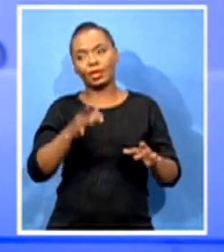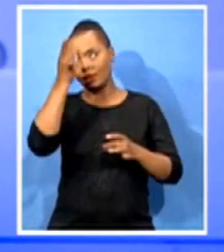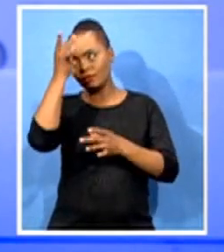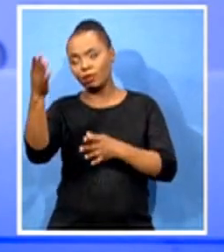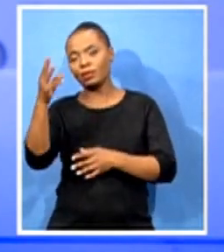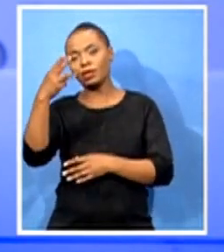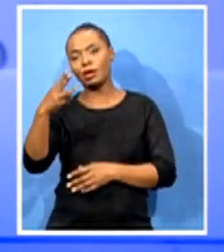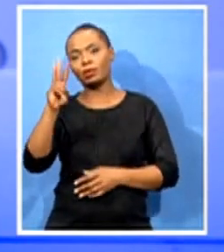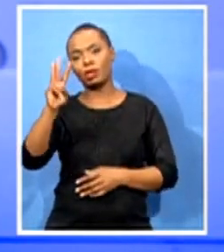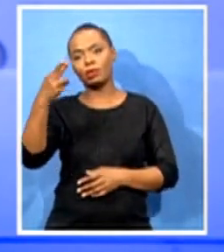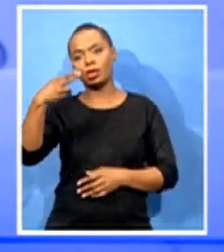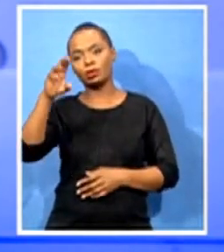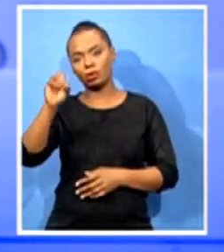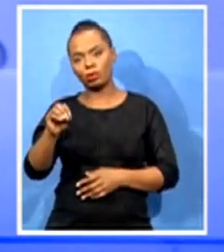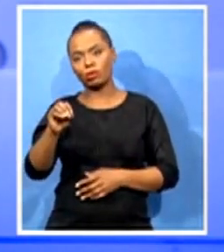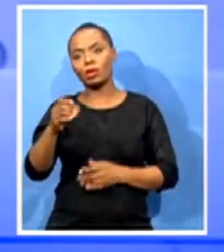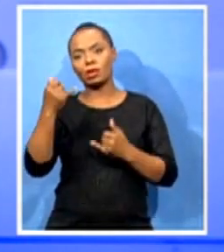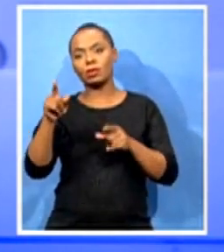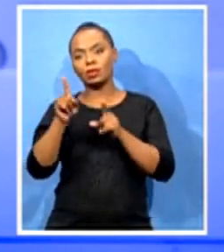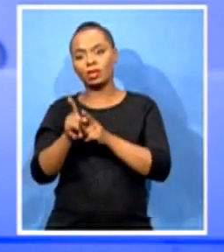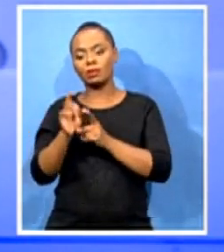Africa was part of evacuating some of those students who were in Wuhan.